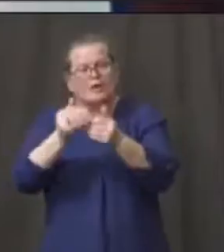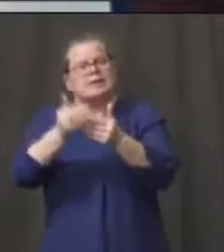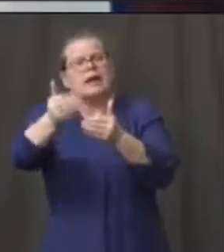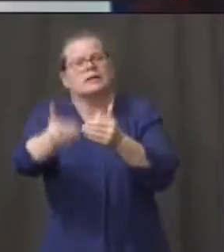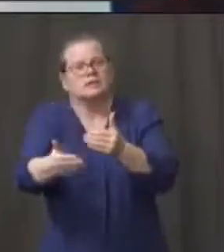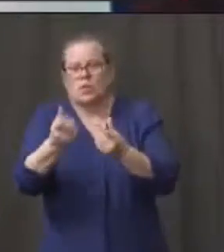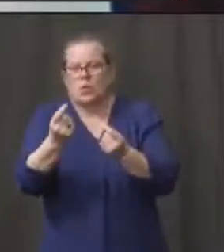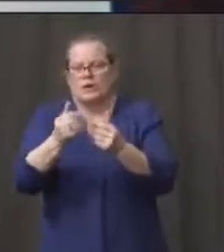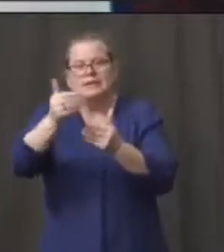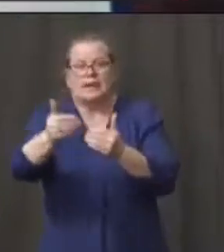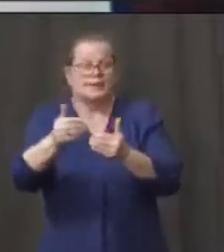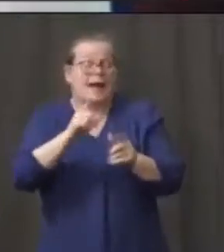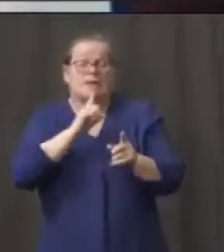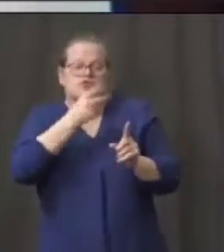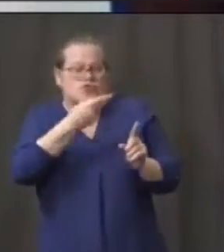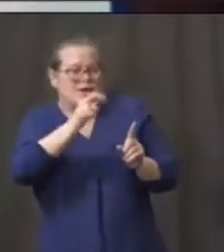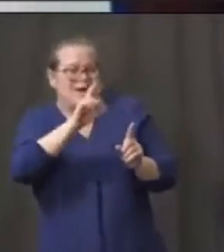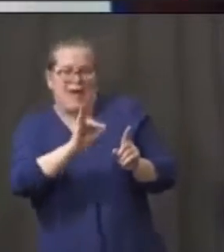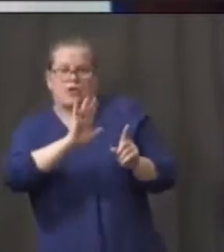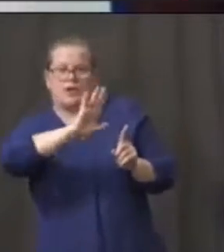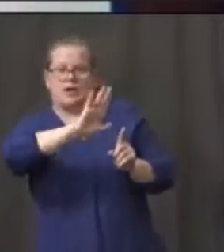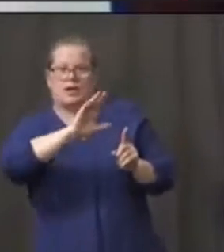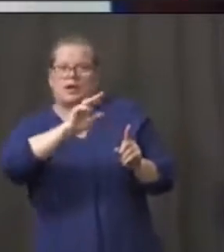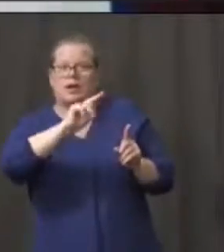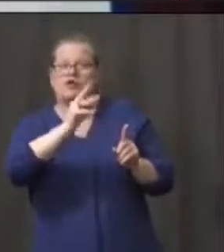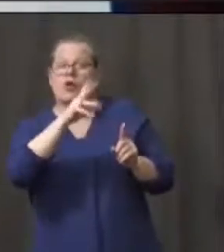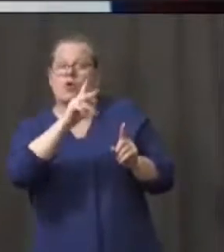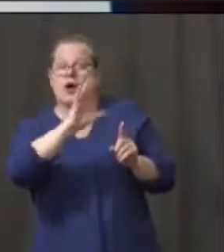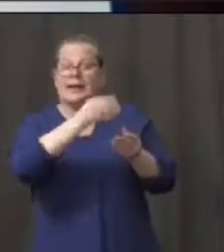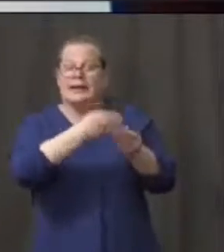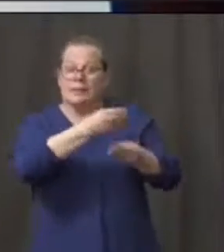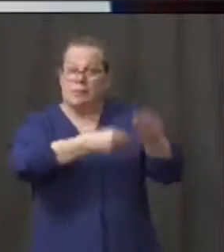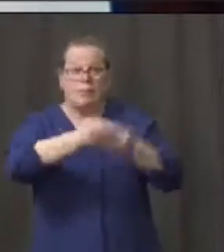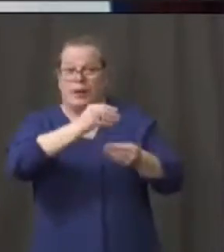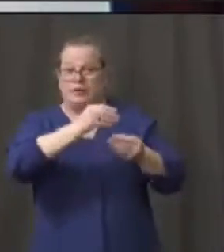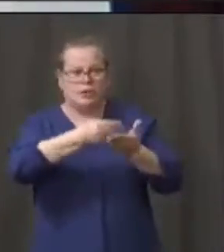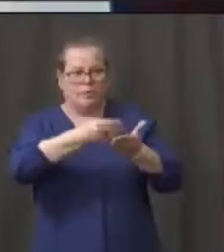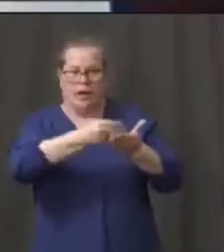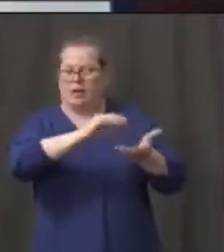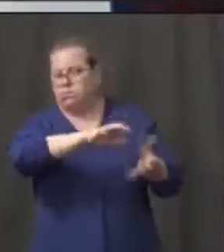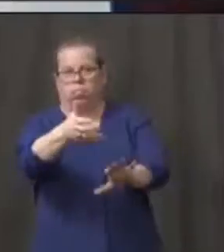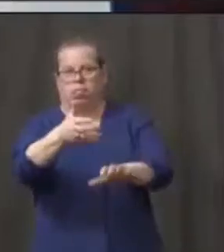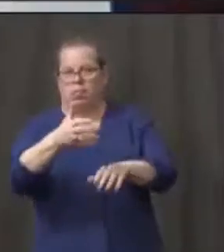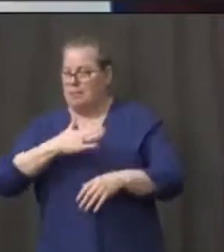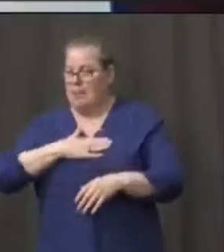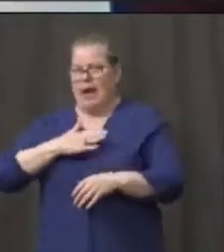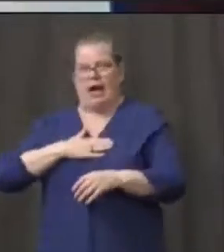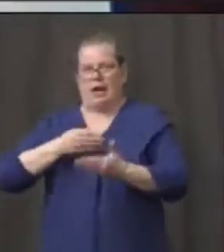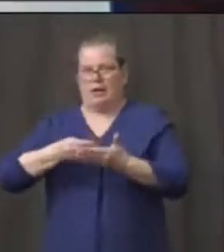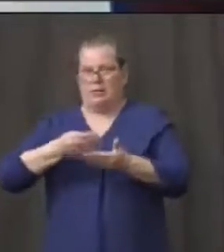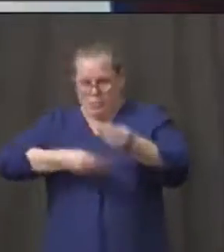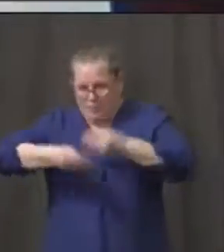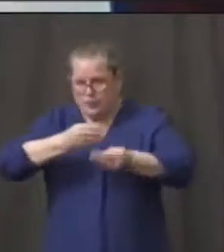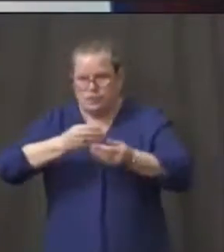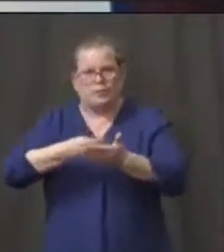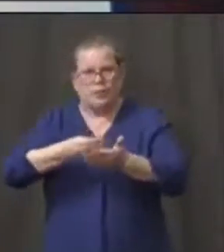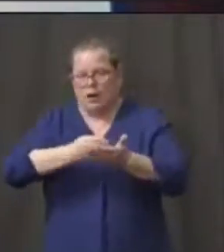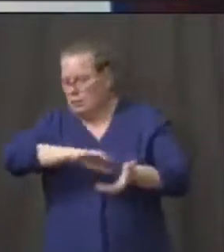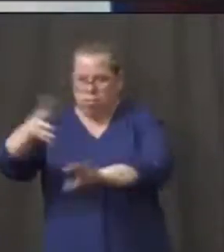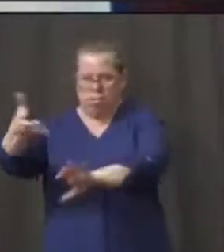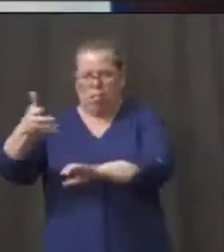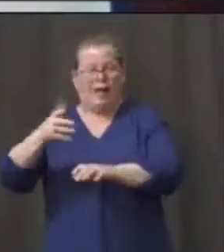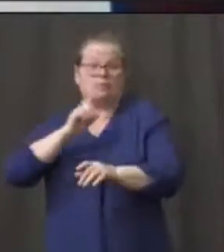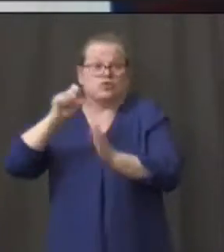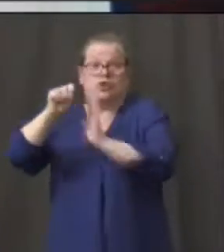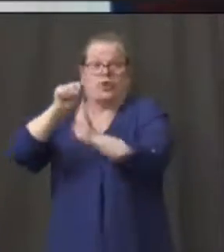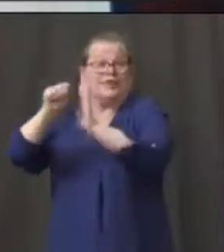with a budget disaster as I am, as I know the state is. We're all going to need stabilization and trying to be able to deliver core services